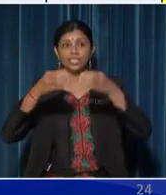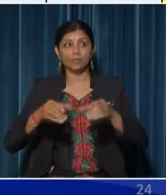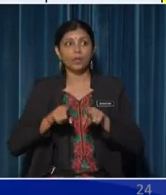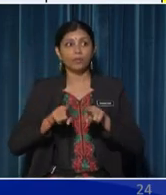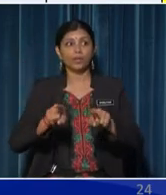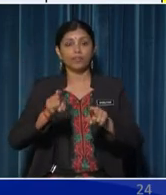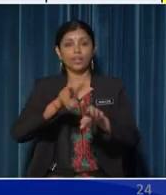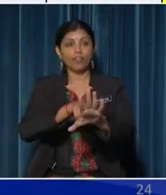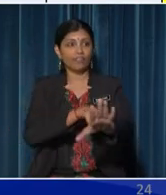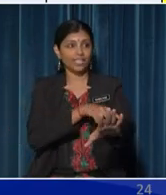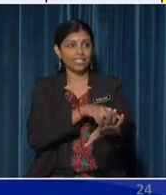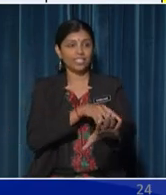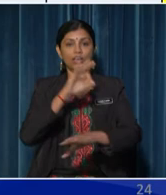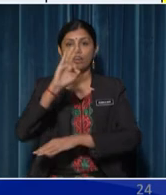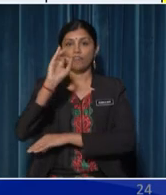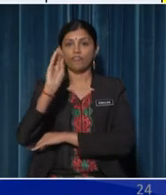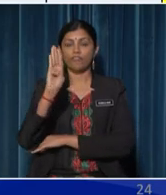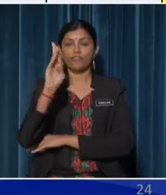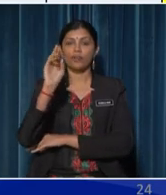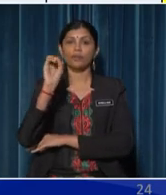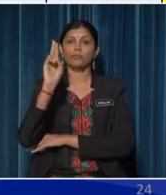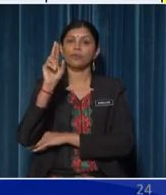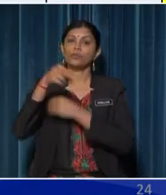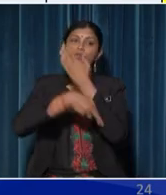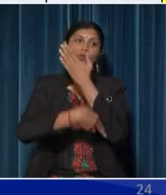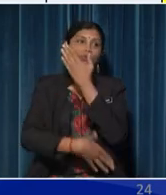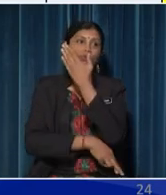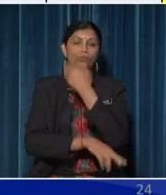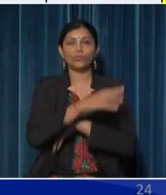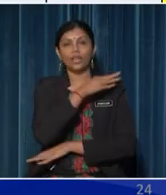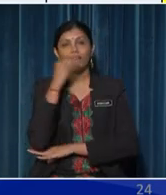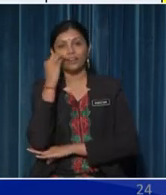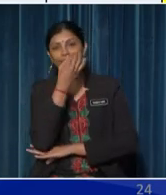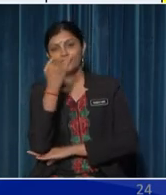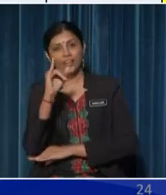veins, fibrous roots and flowering plants